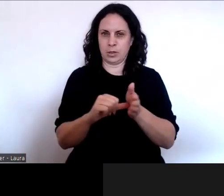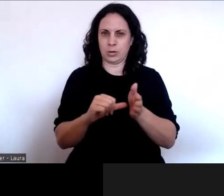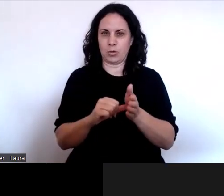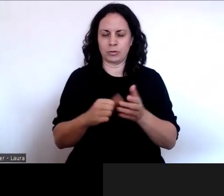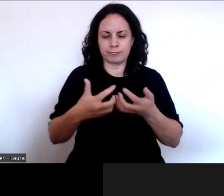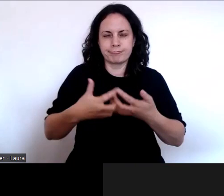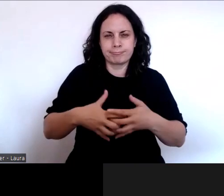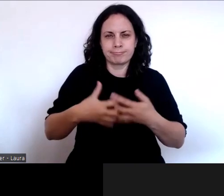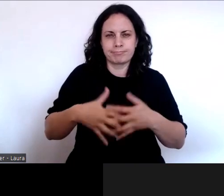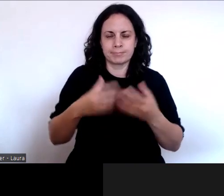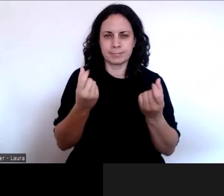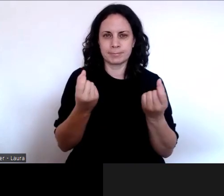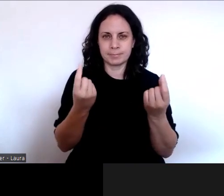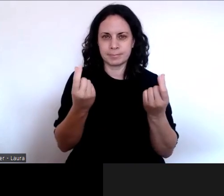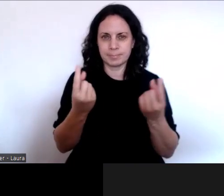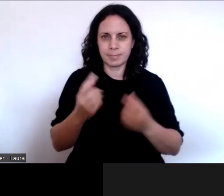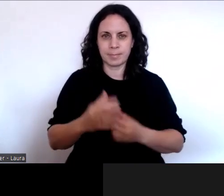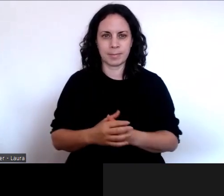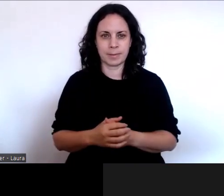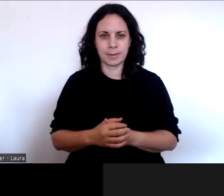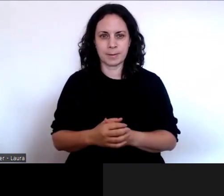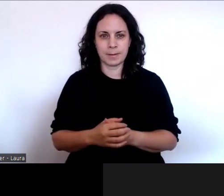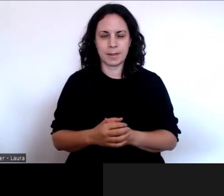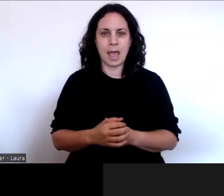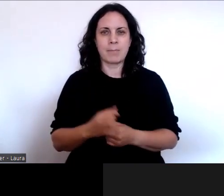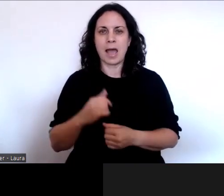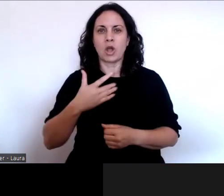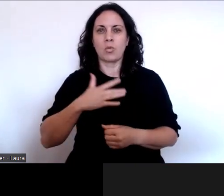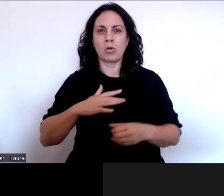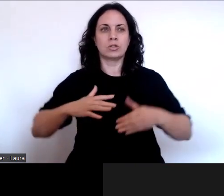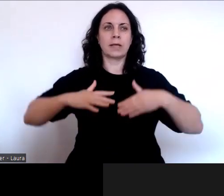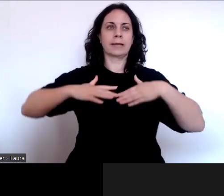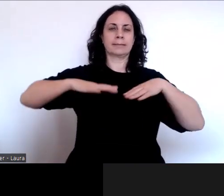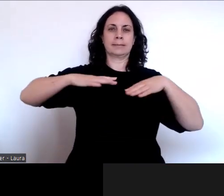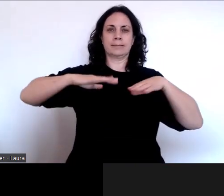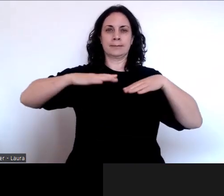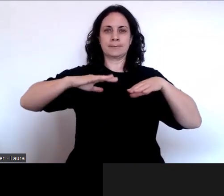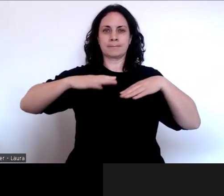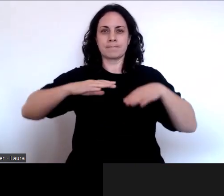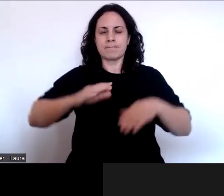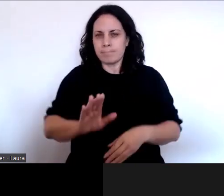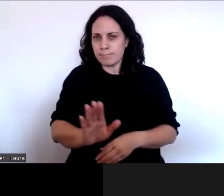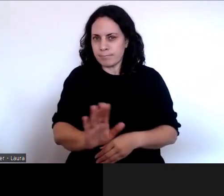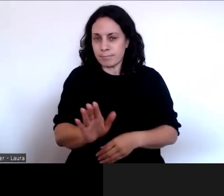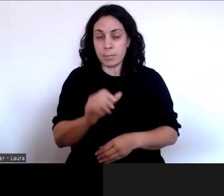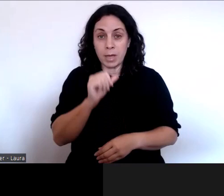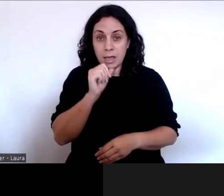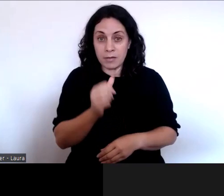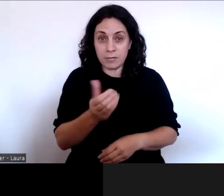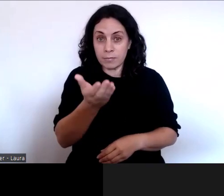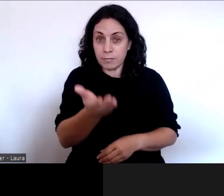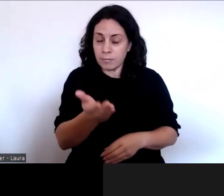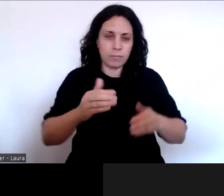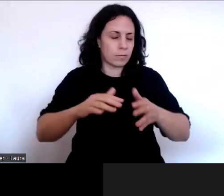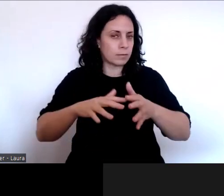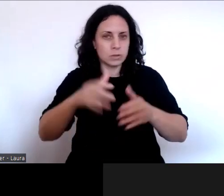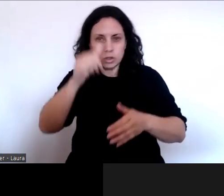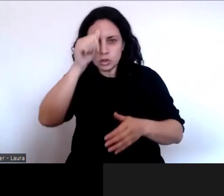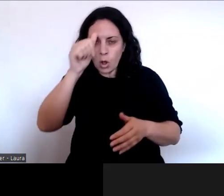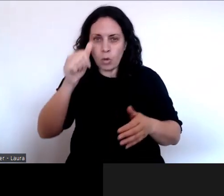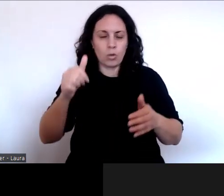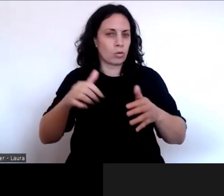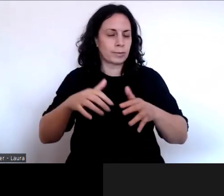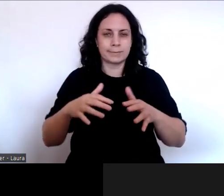And without wanting to look like I'm passing the buck, if anybody has any ideas for